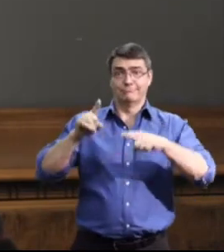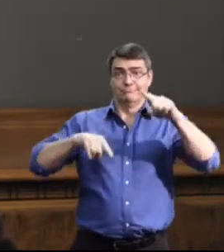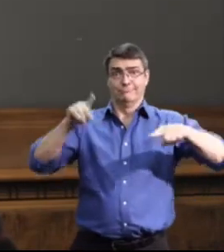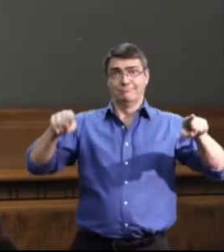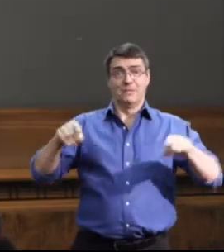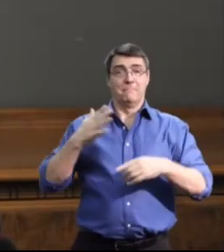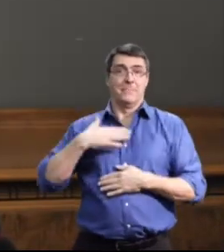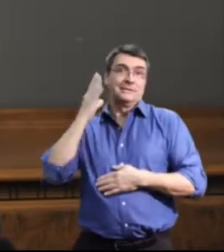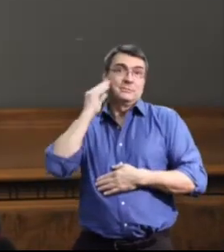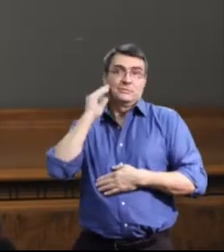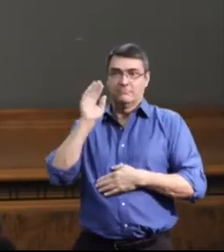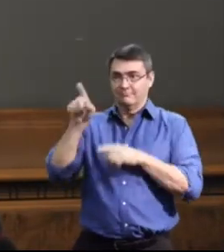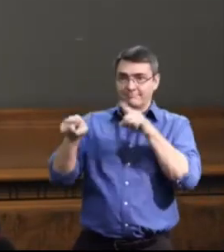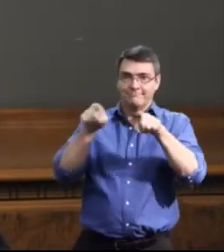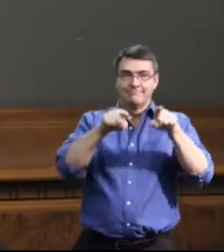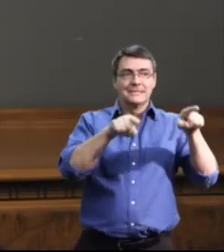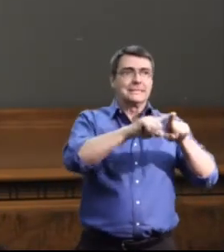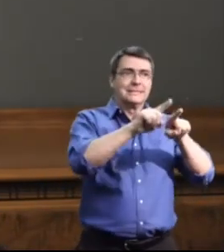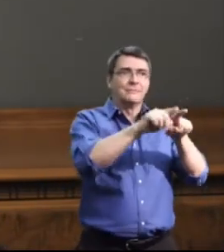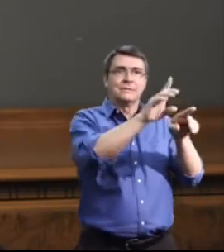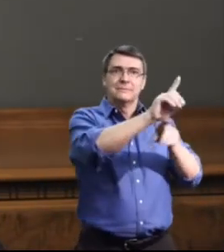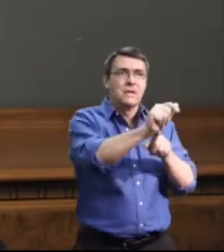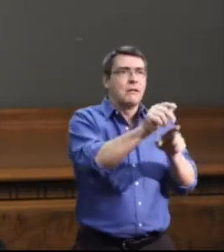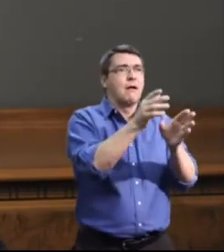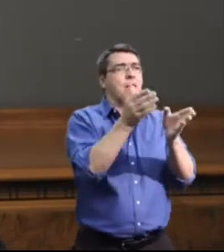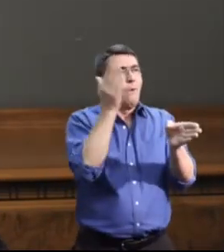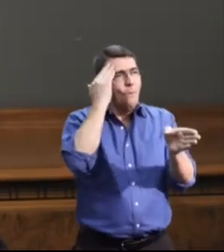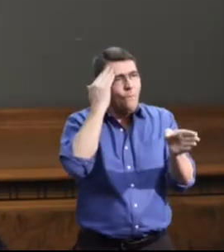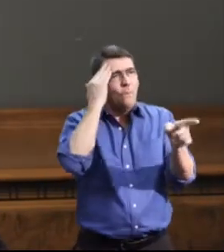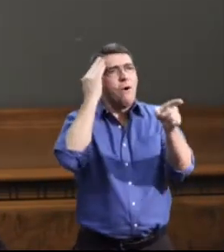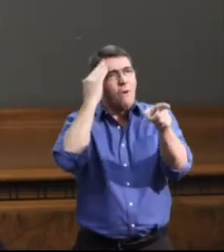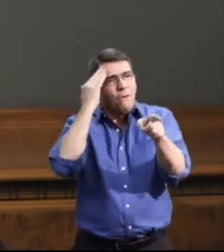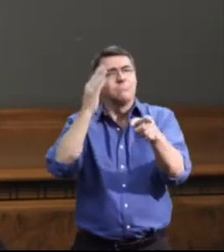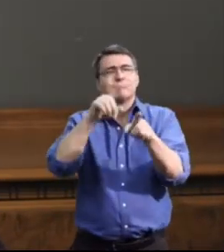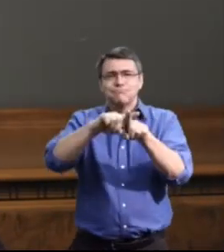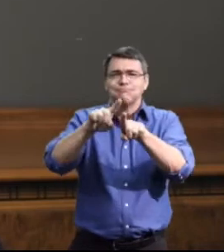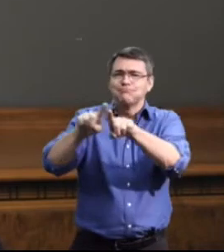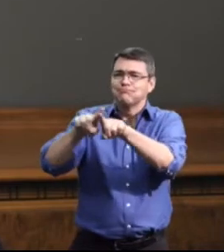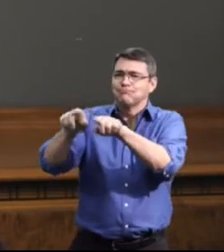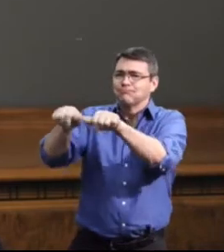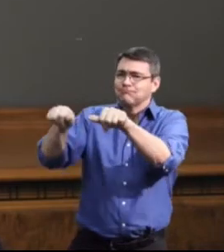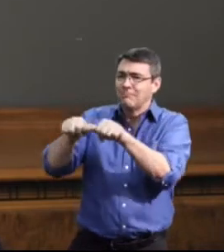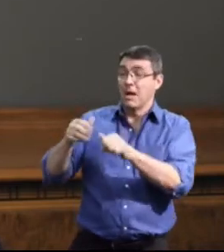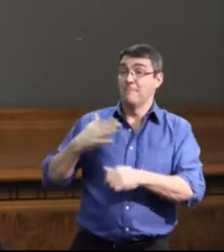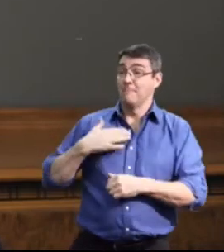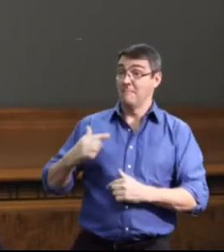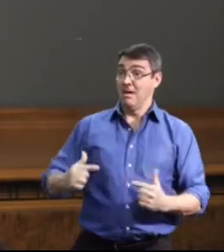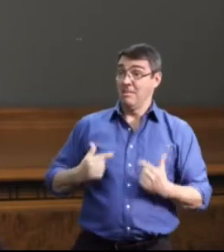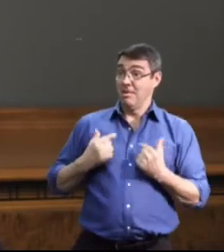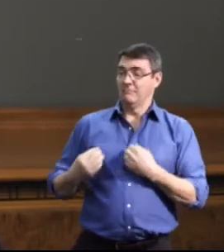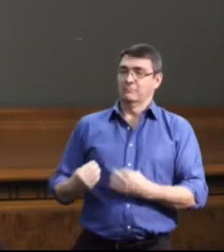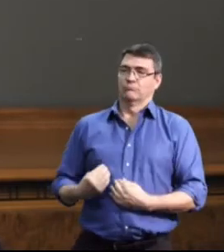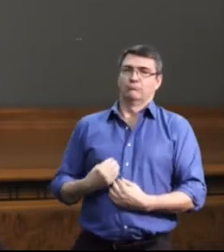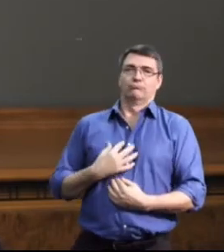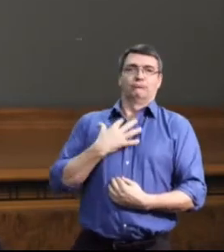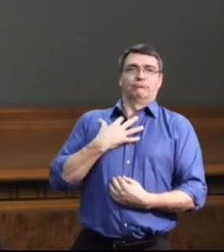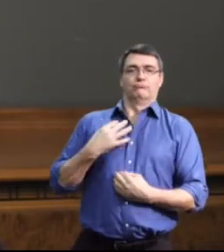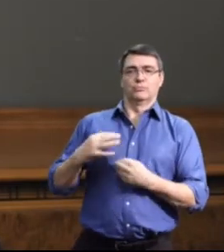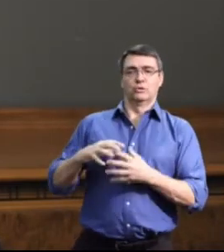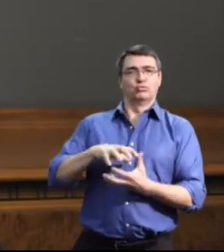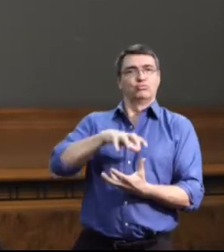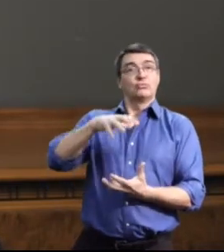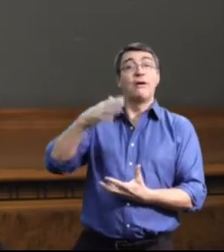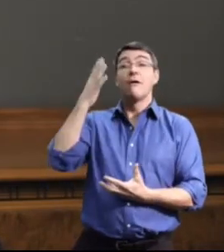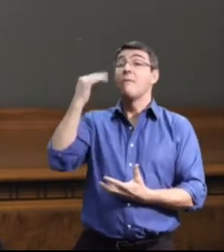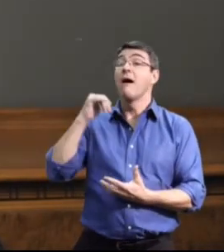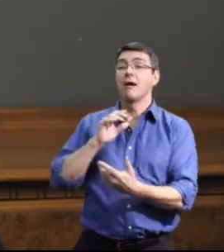with a whole range of disabilities and have friends in every area. And my life has been enriched